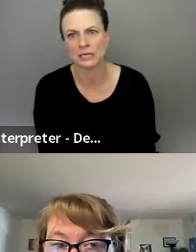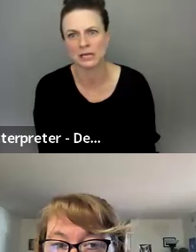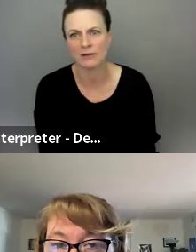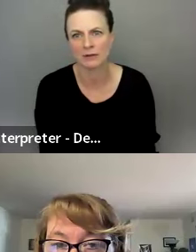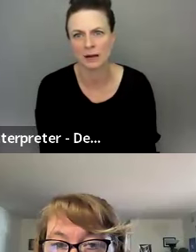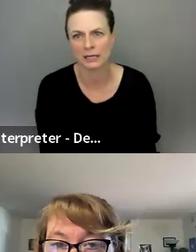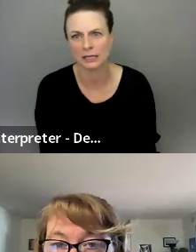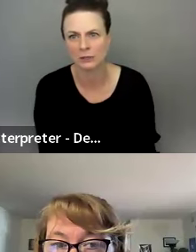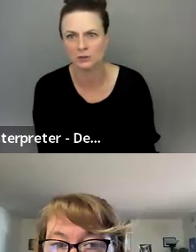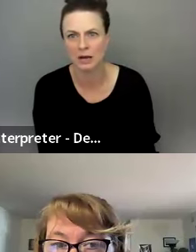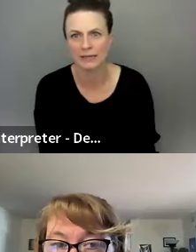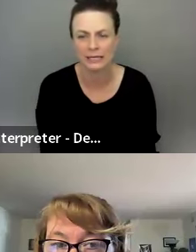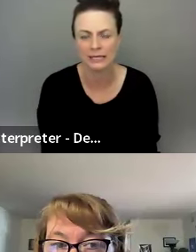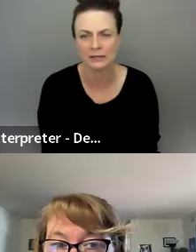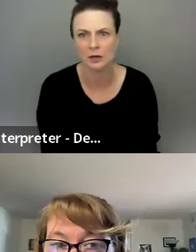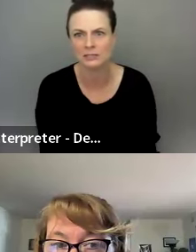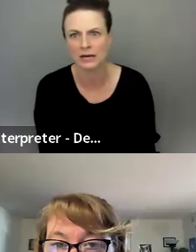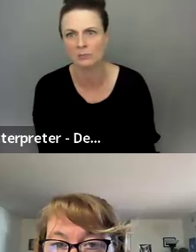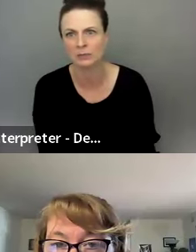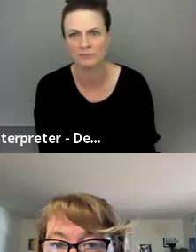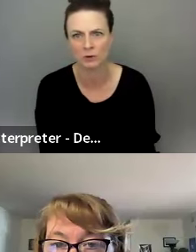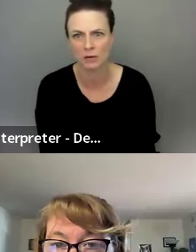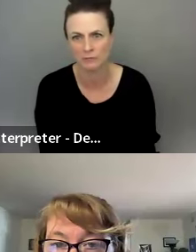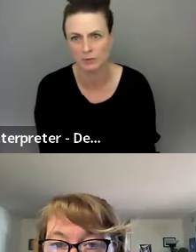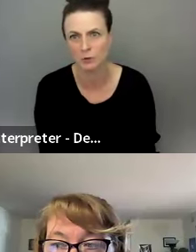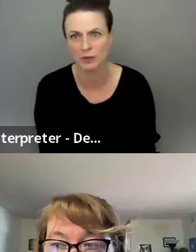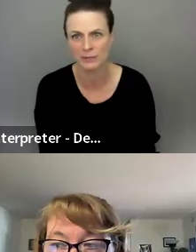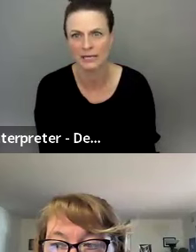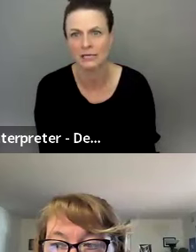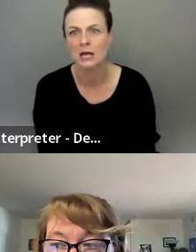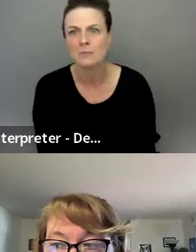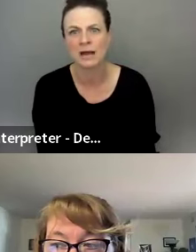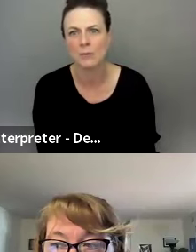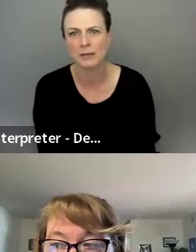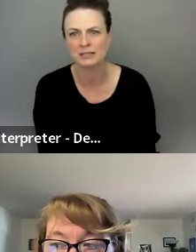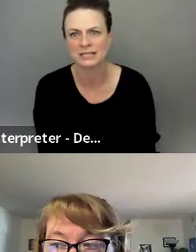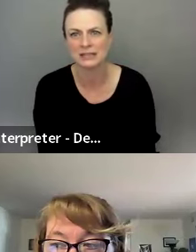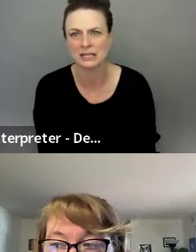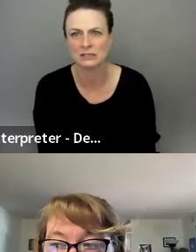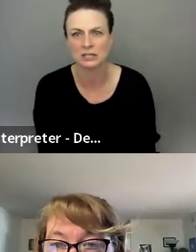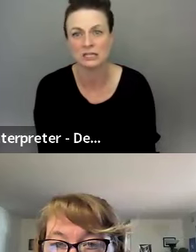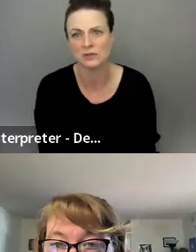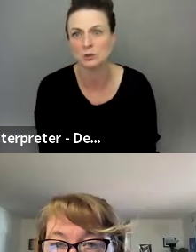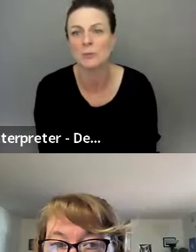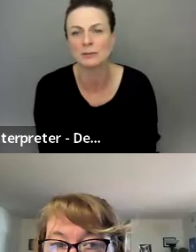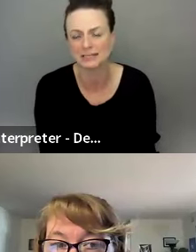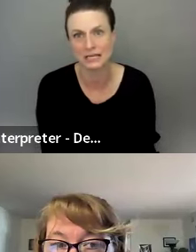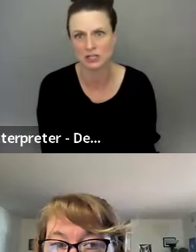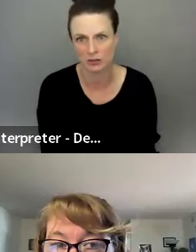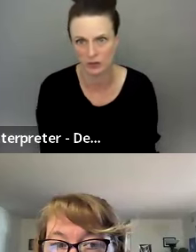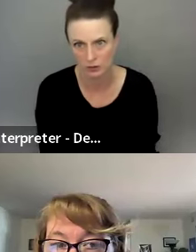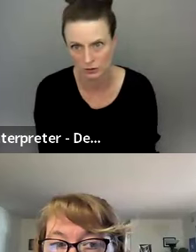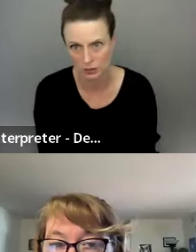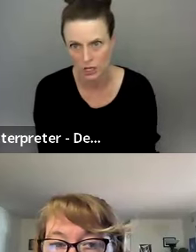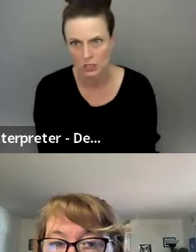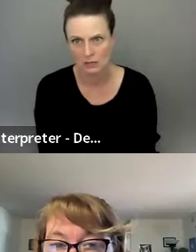able to see everybody who's coming in the entire platform of people who are coming in, but I won't be able to see the, the individuals won't be able to see